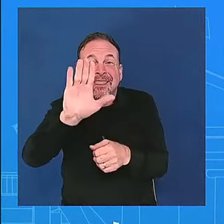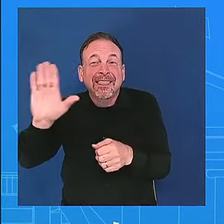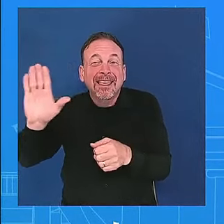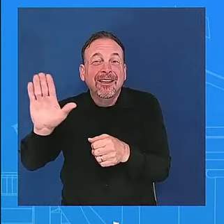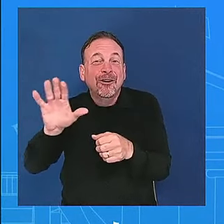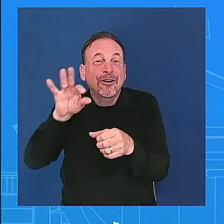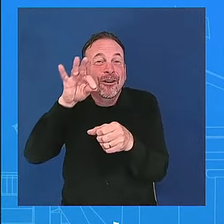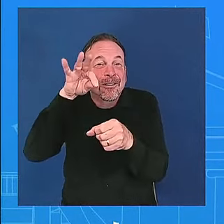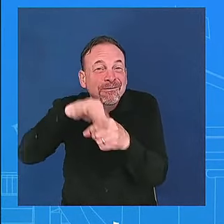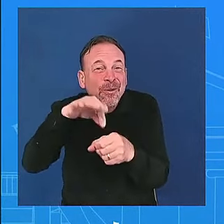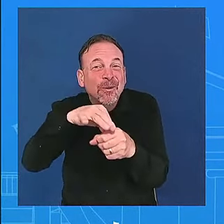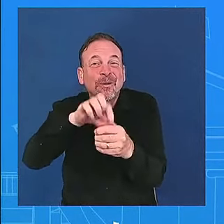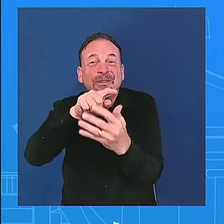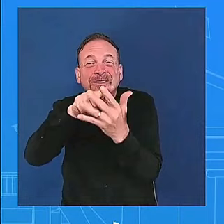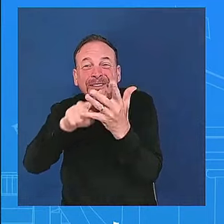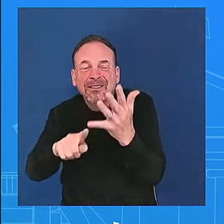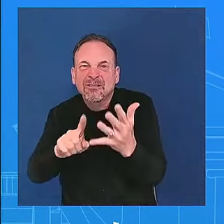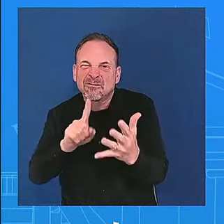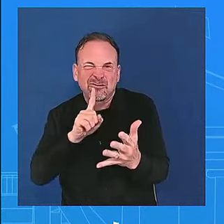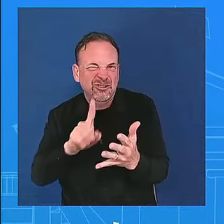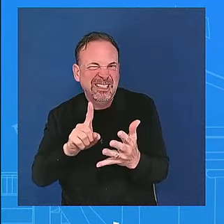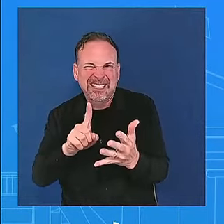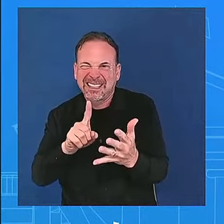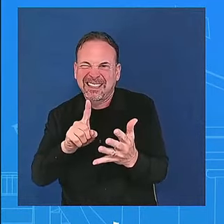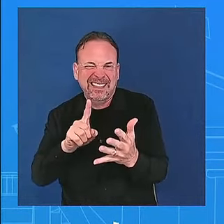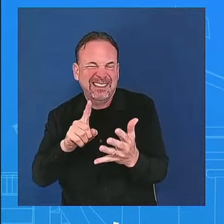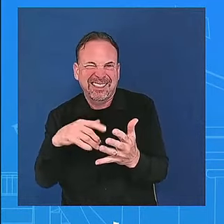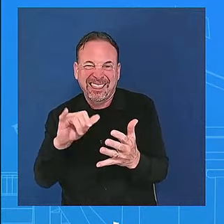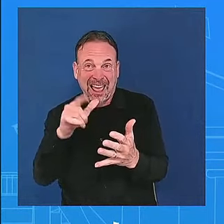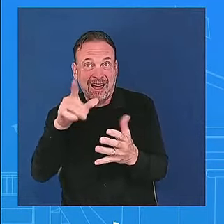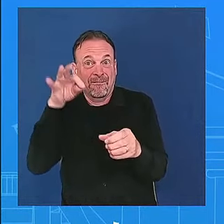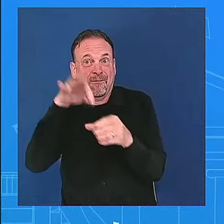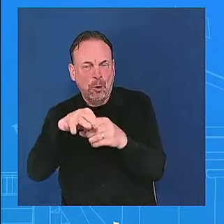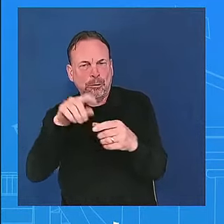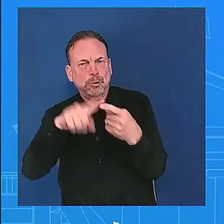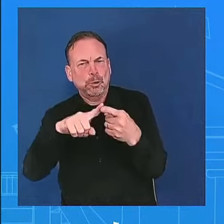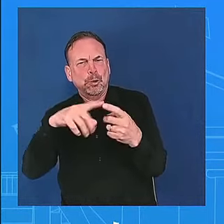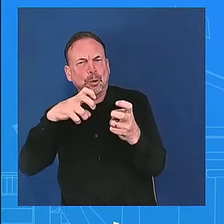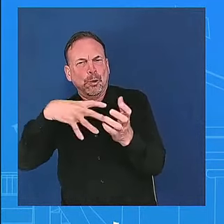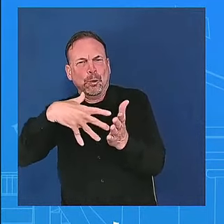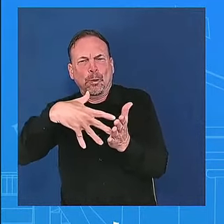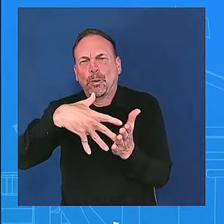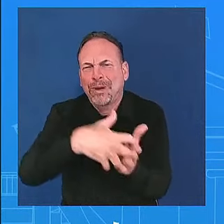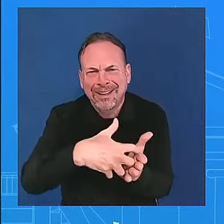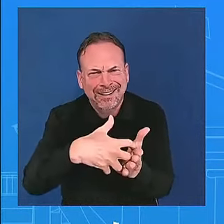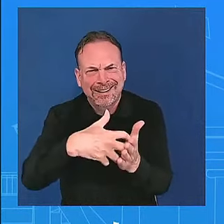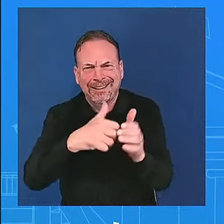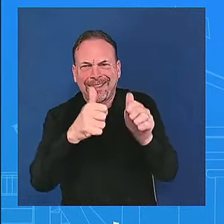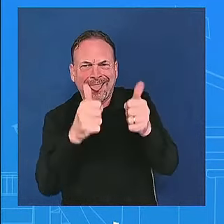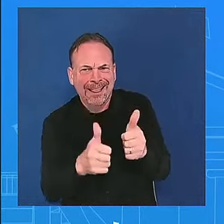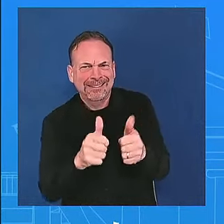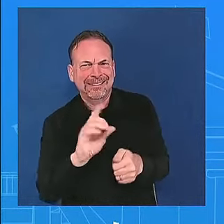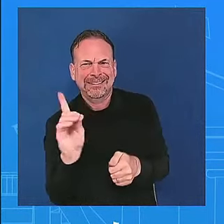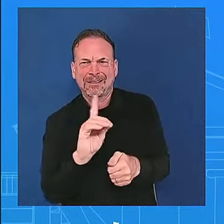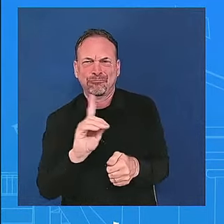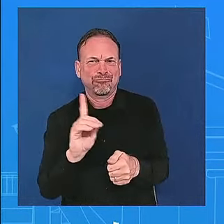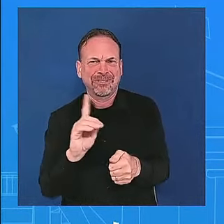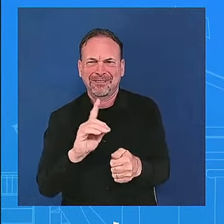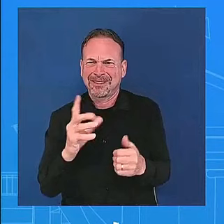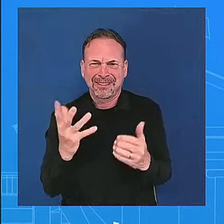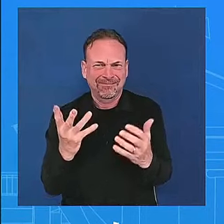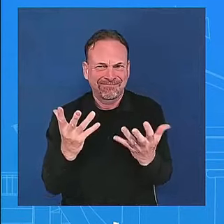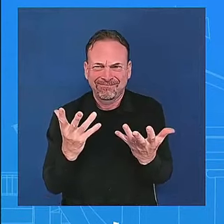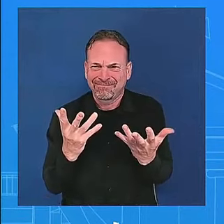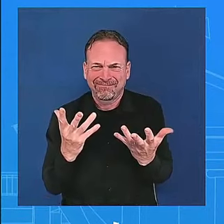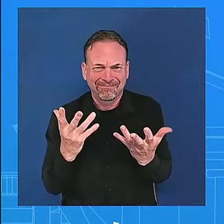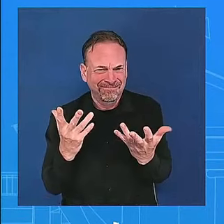the president felt he needed to address this remember we were supposed to go to lbj library two weeks ago and we went two weeks ago this past